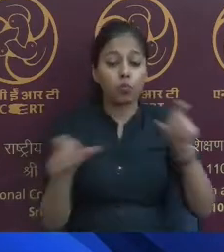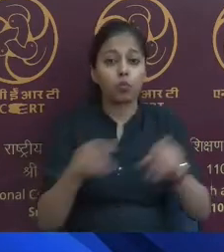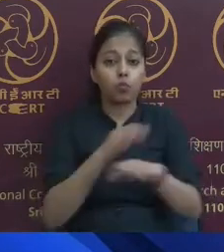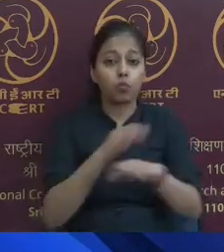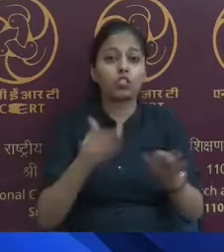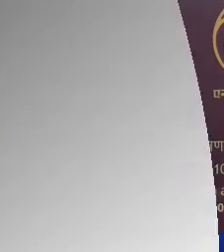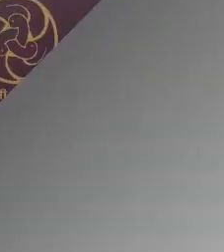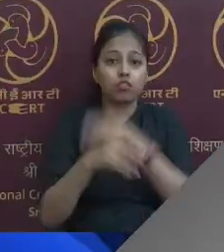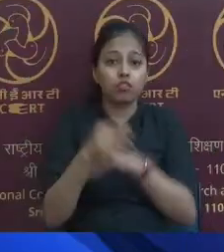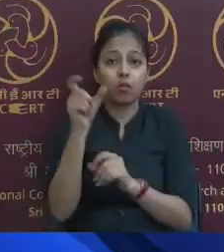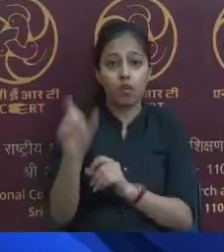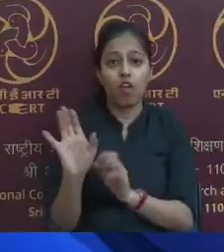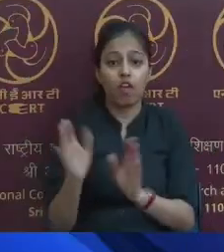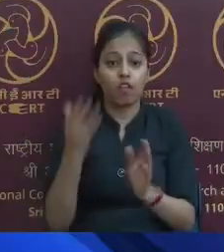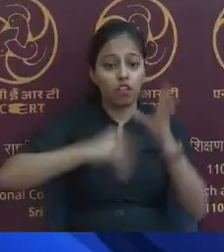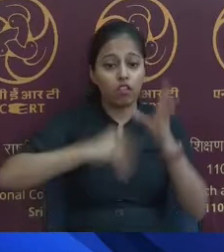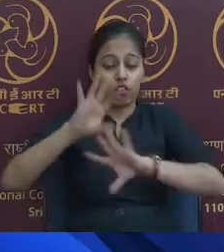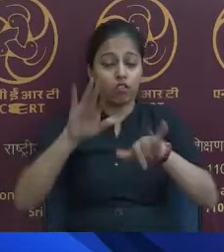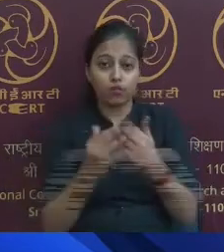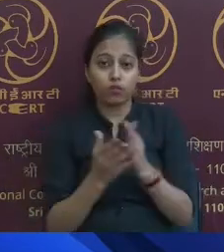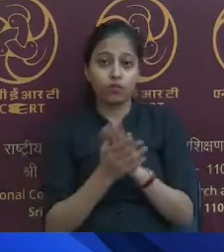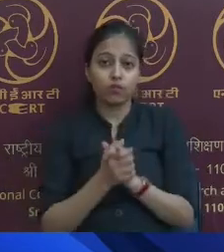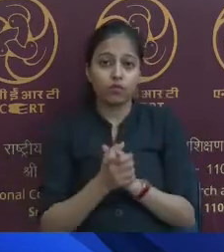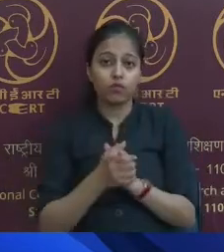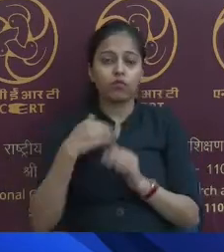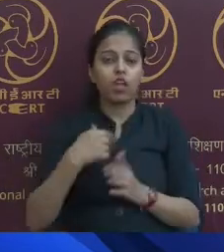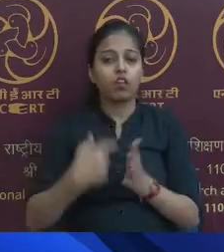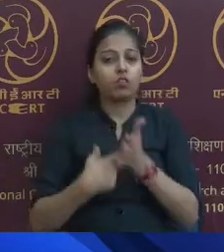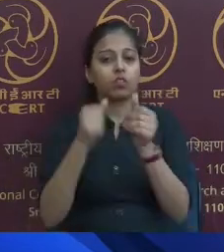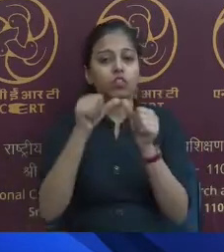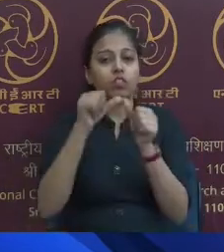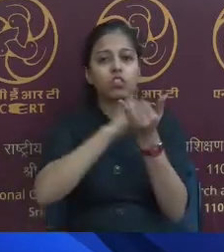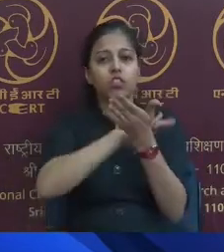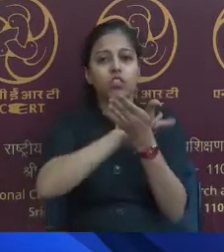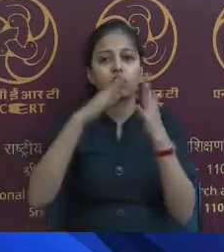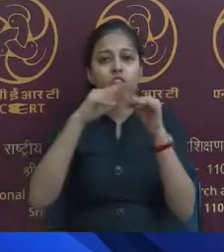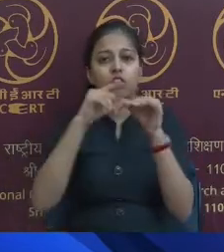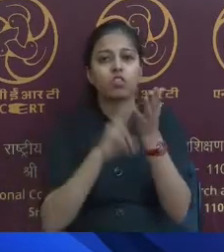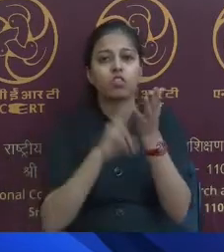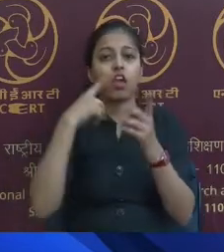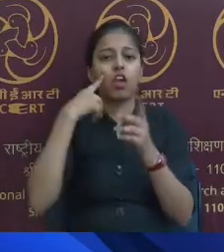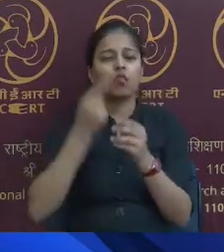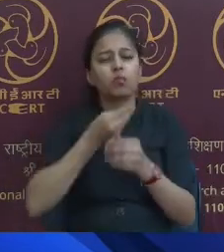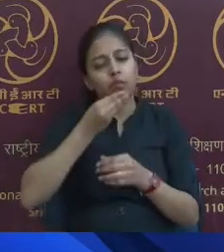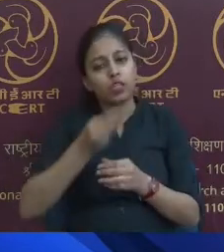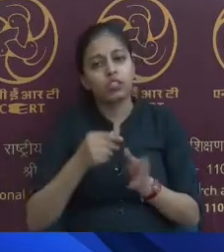I request Ashwini to please play the video.